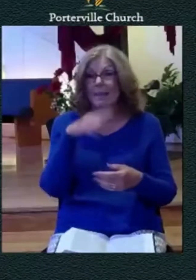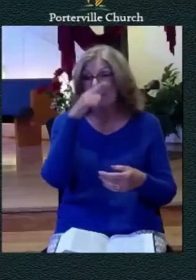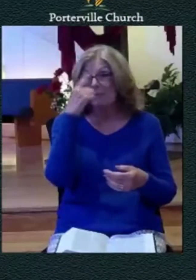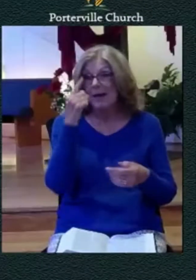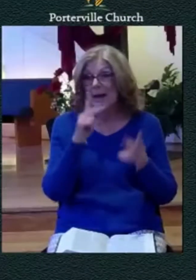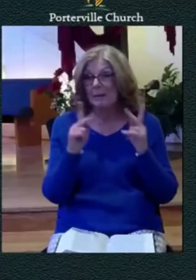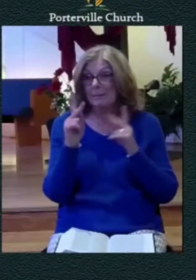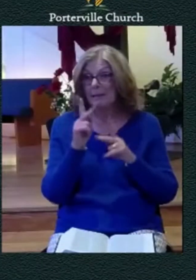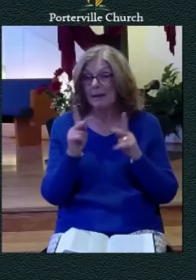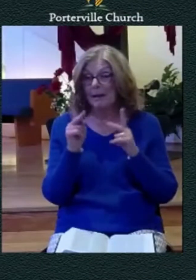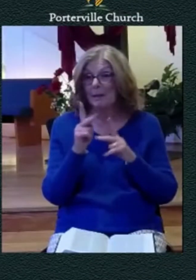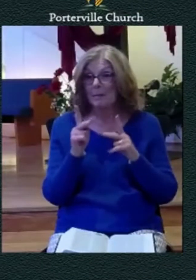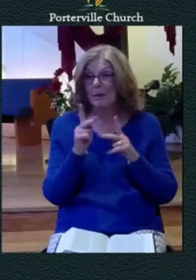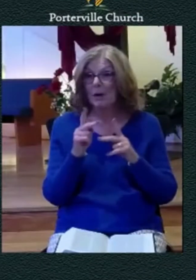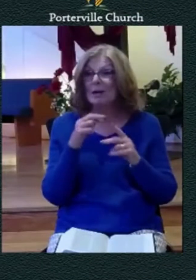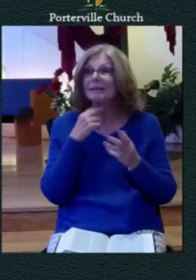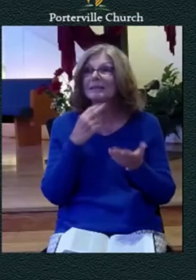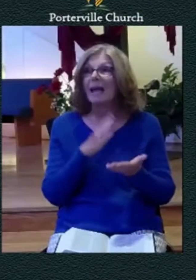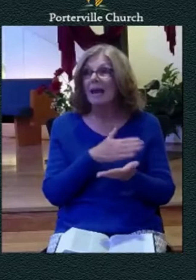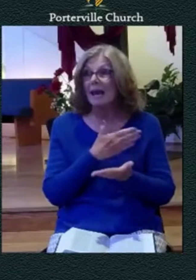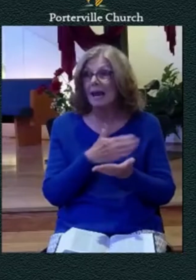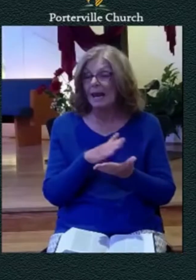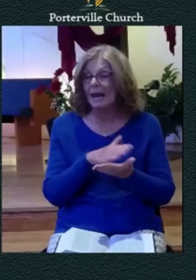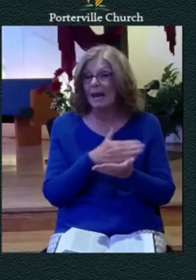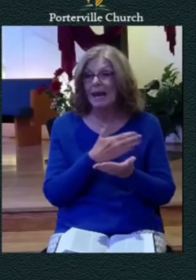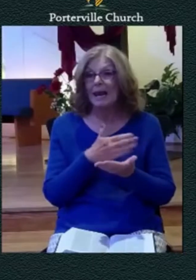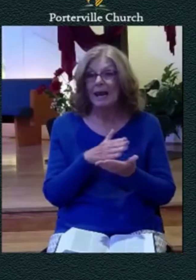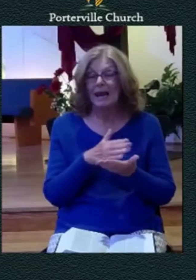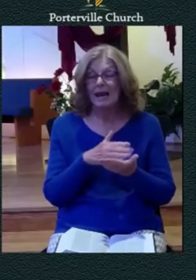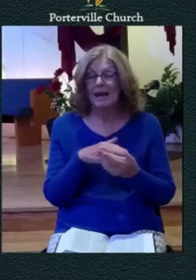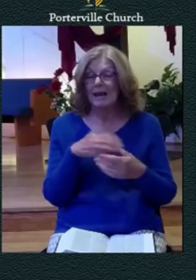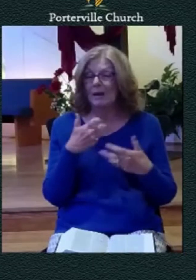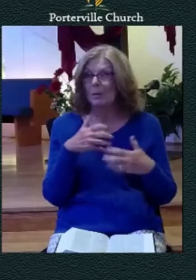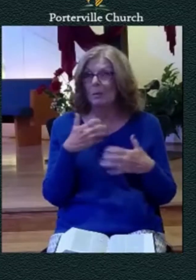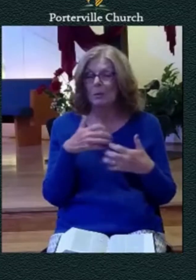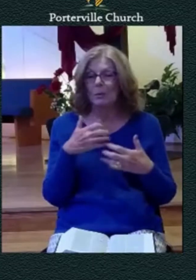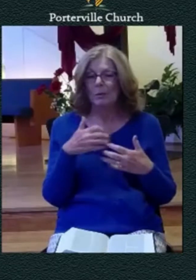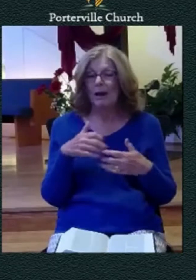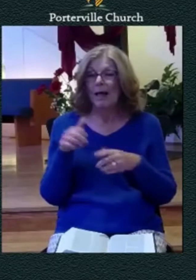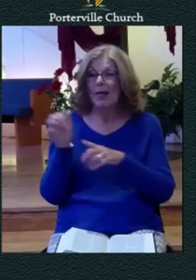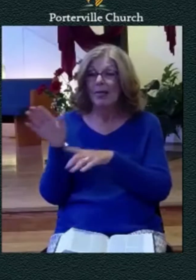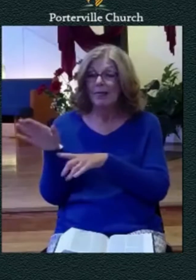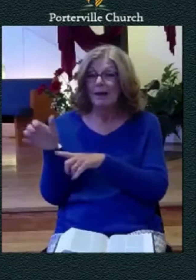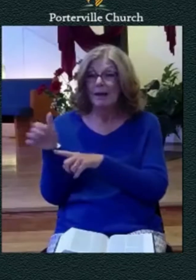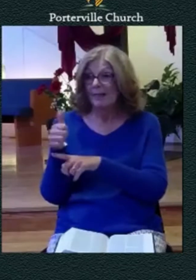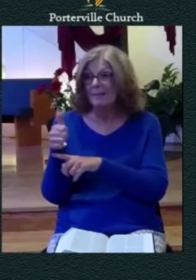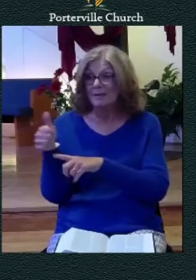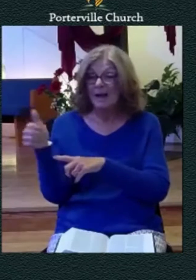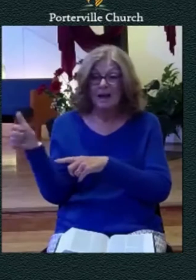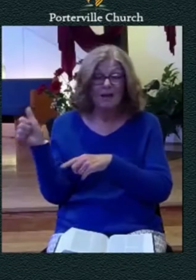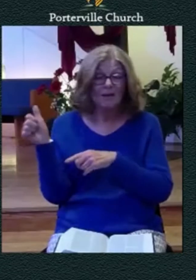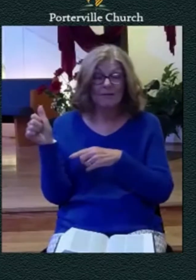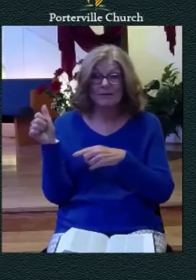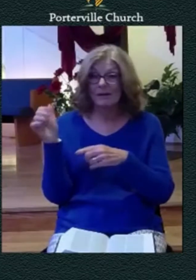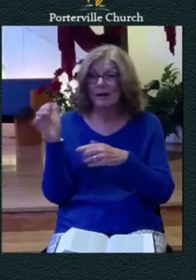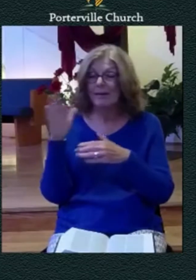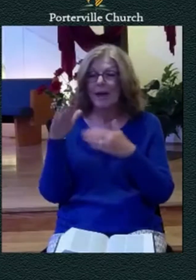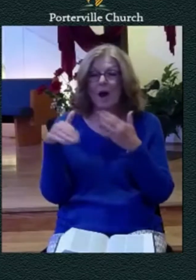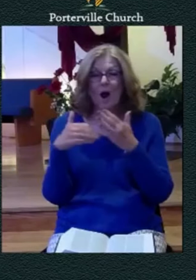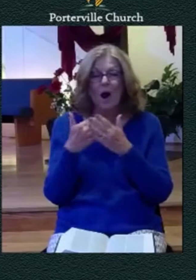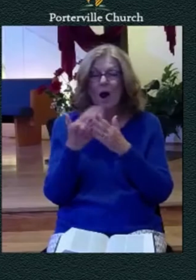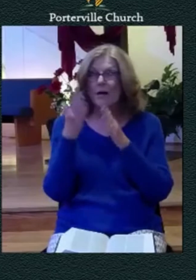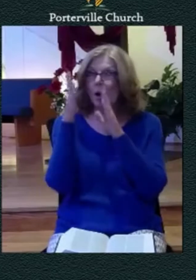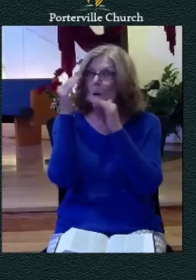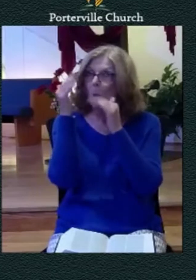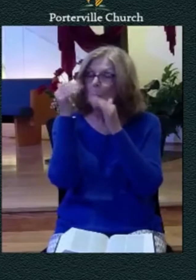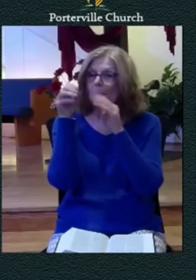emotion but also the profound hope that is in god i